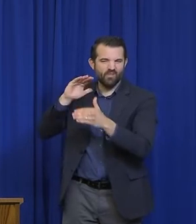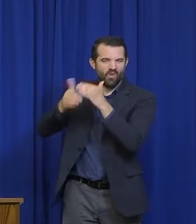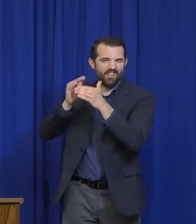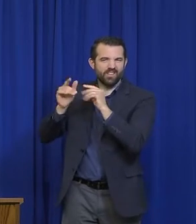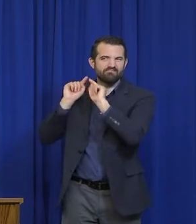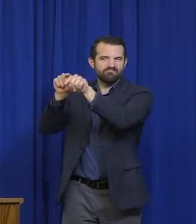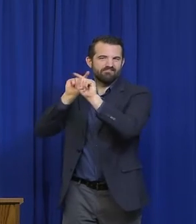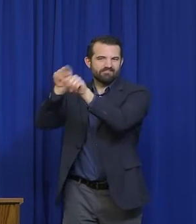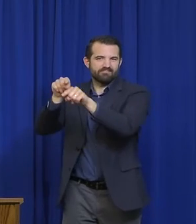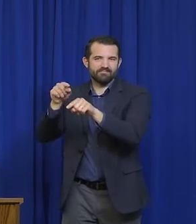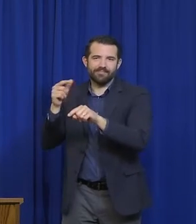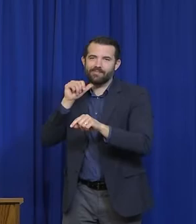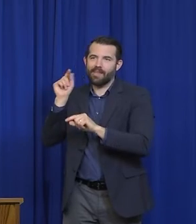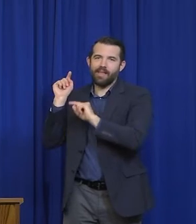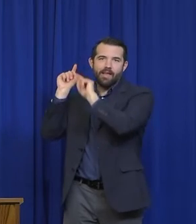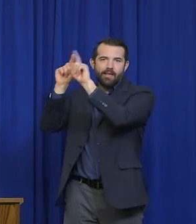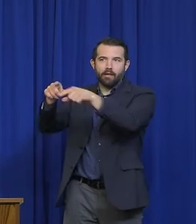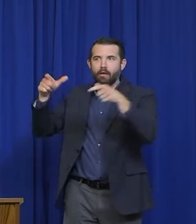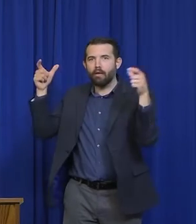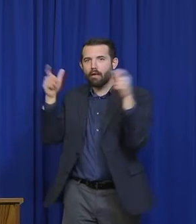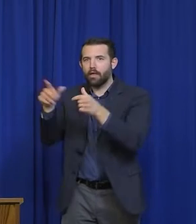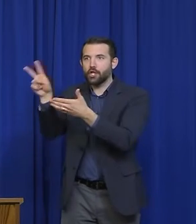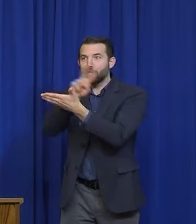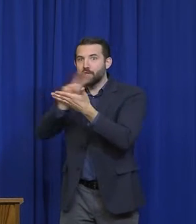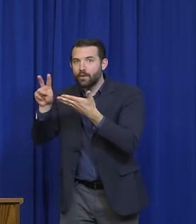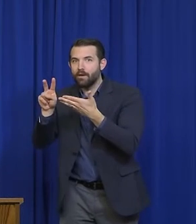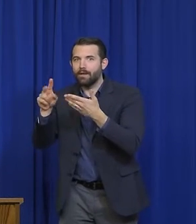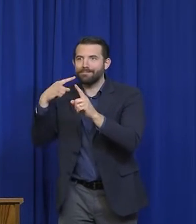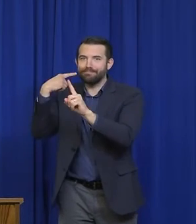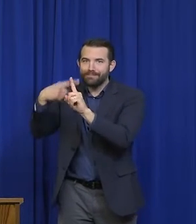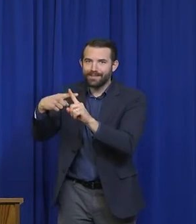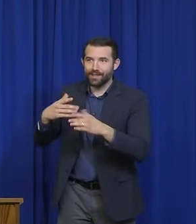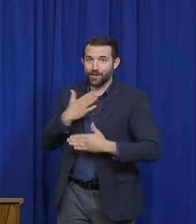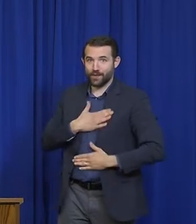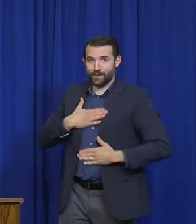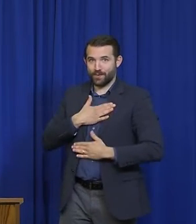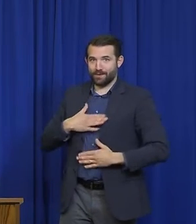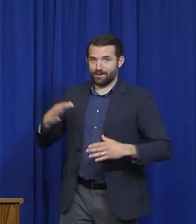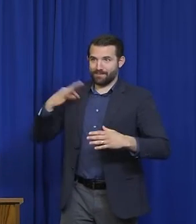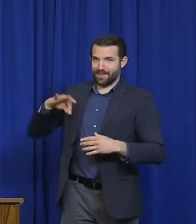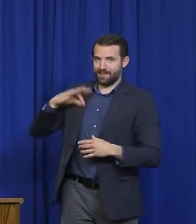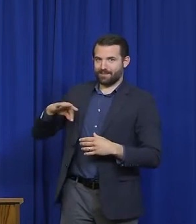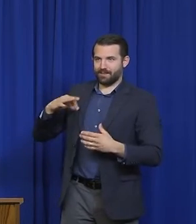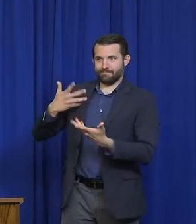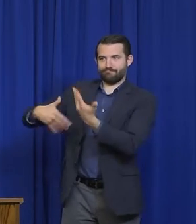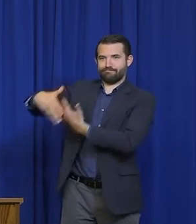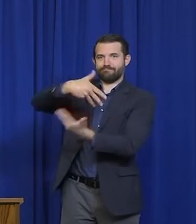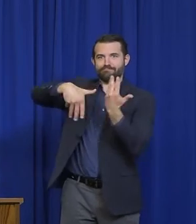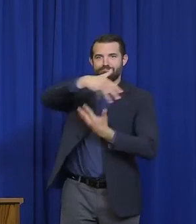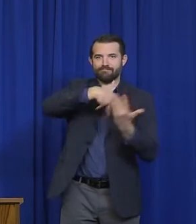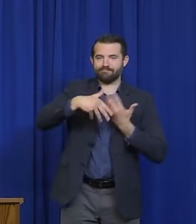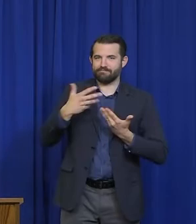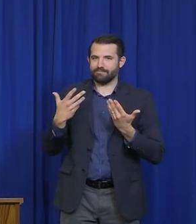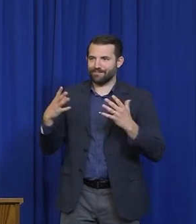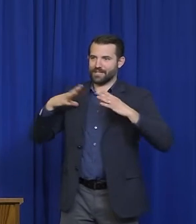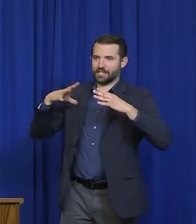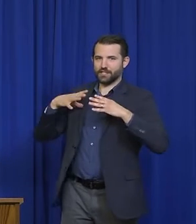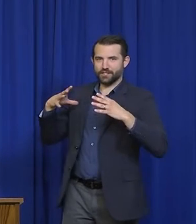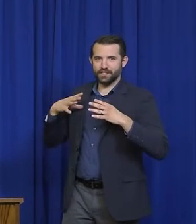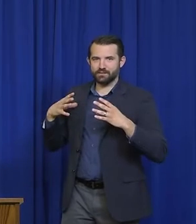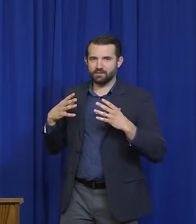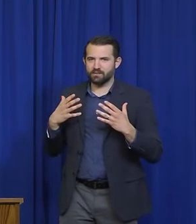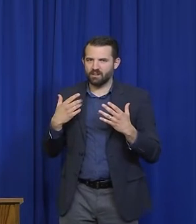do the kind of two-week quarantine and then have their vacation. Gotcha. So I'm wondering, you know, I think it's probably pretty likely that we'll have a pretty